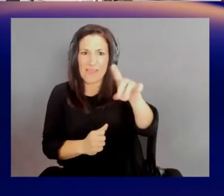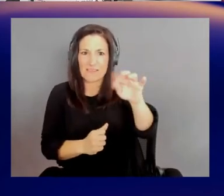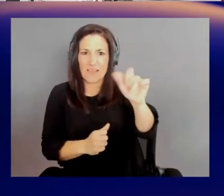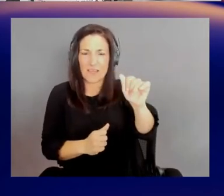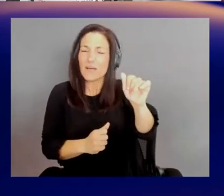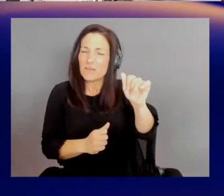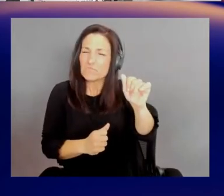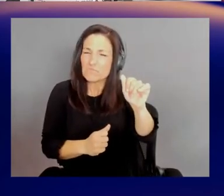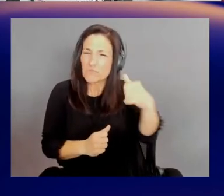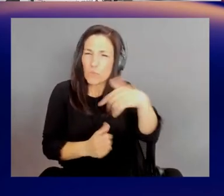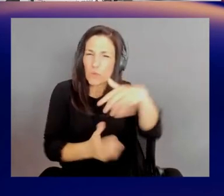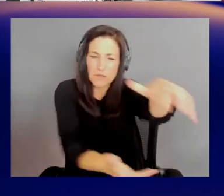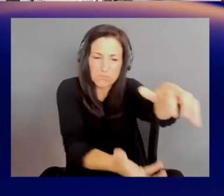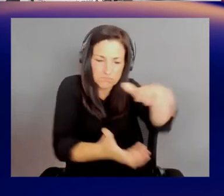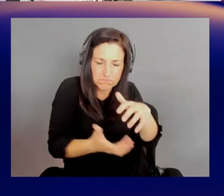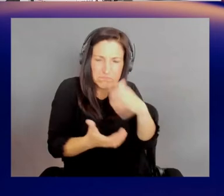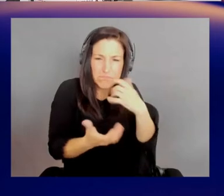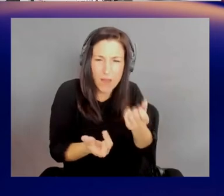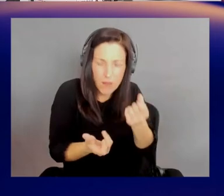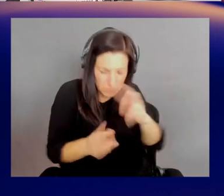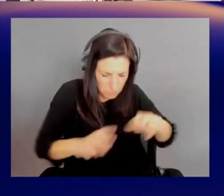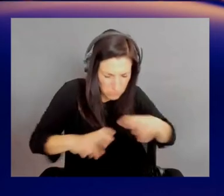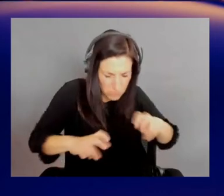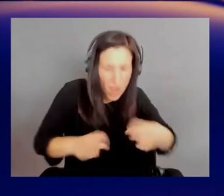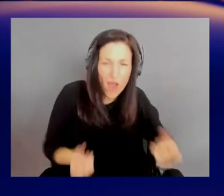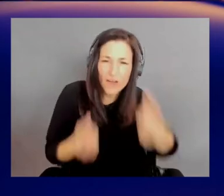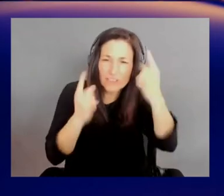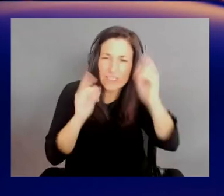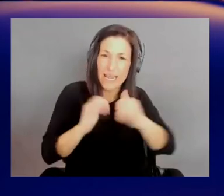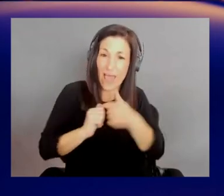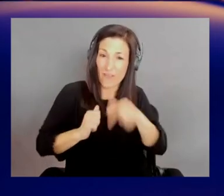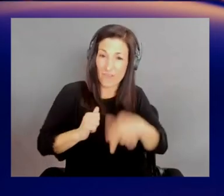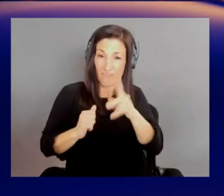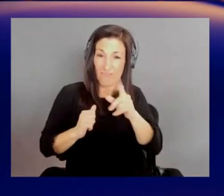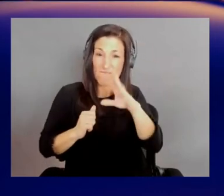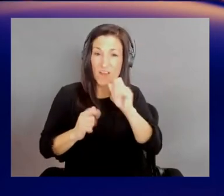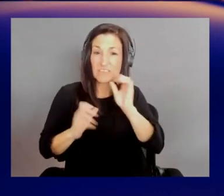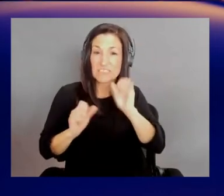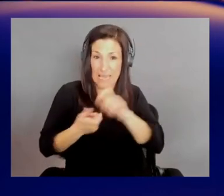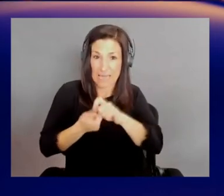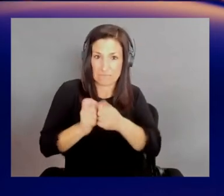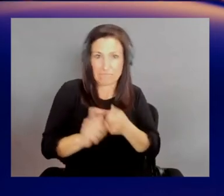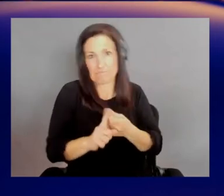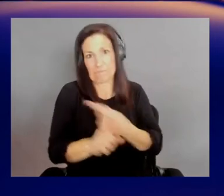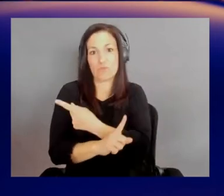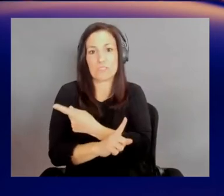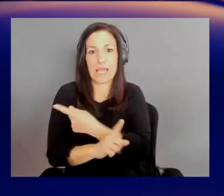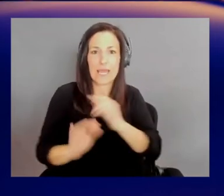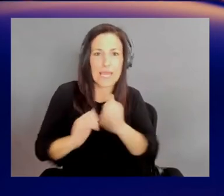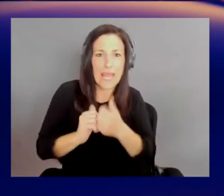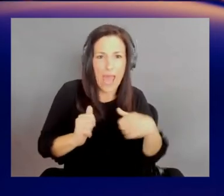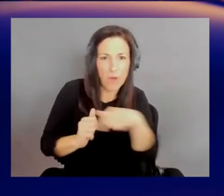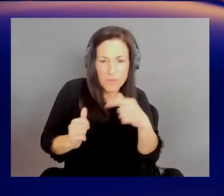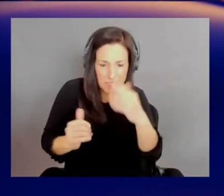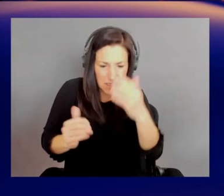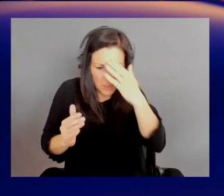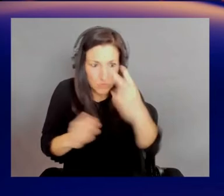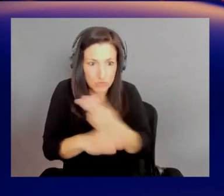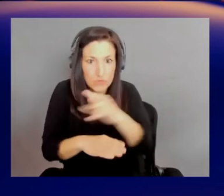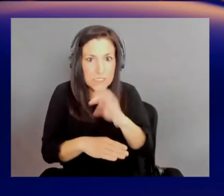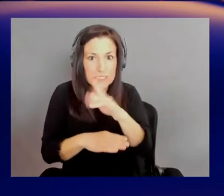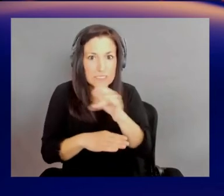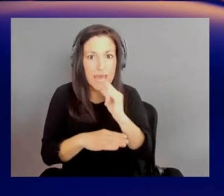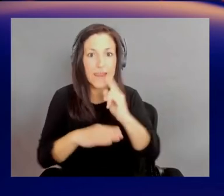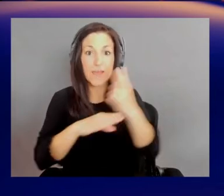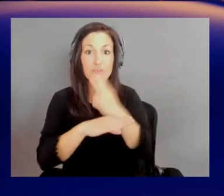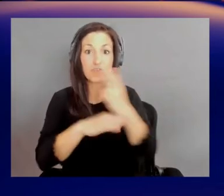what species of these viruses exist, and how can we leverage the cloud to do some really unprecedented science? And so what they actually did was they looked at